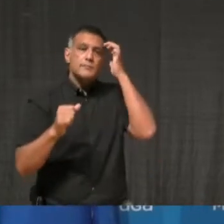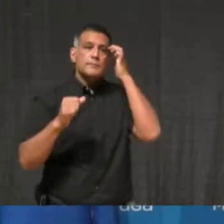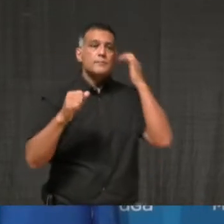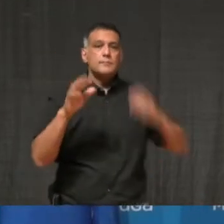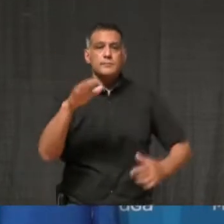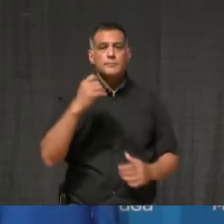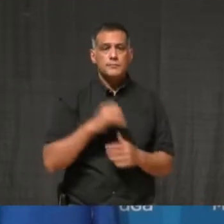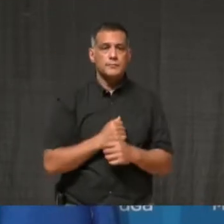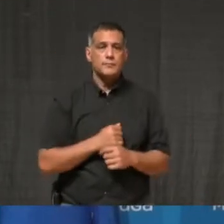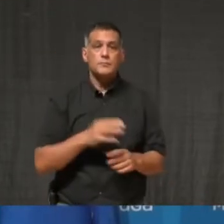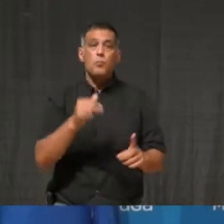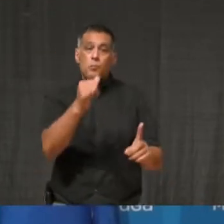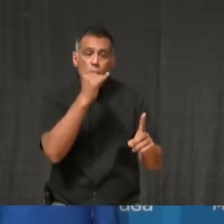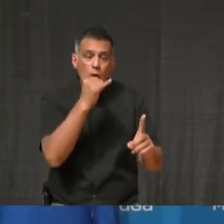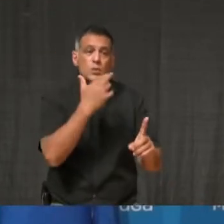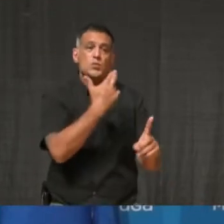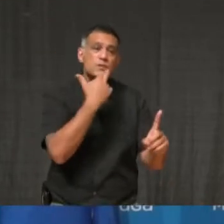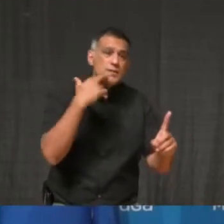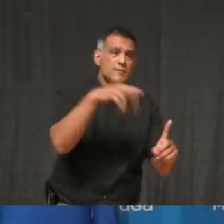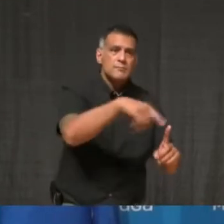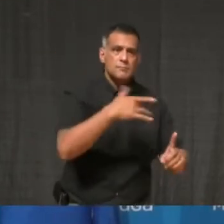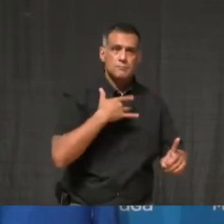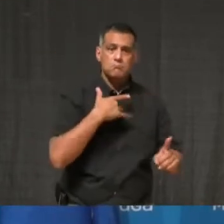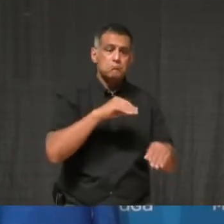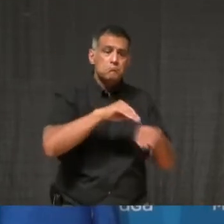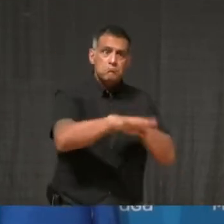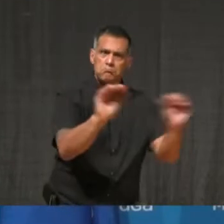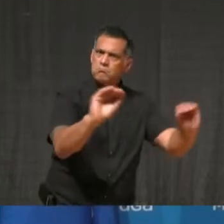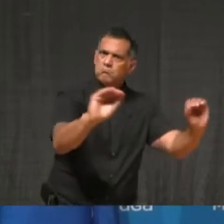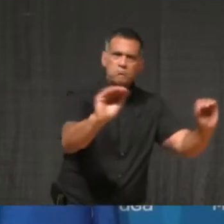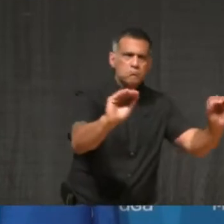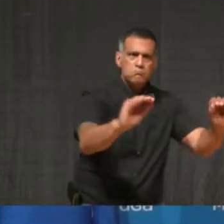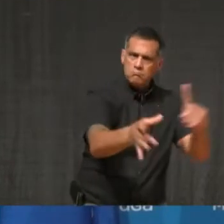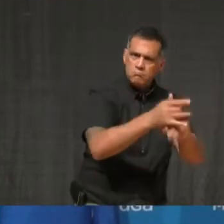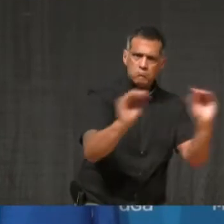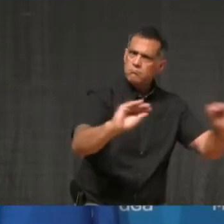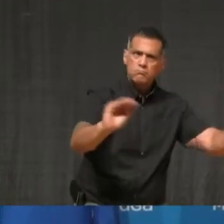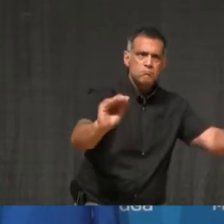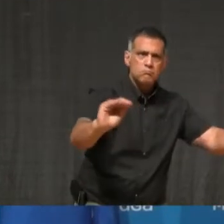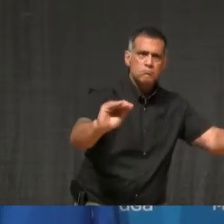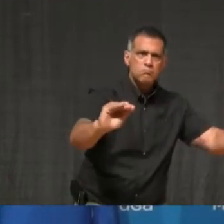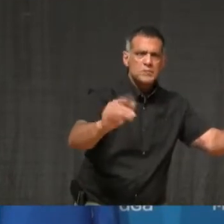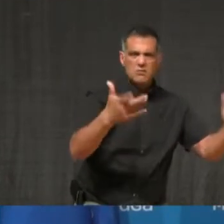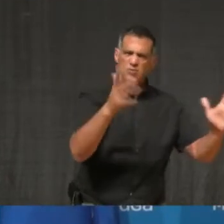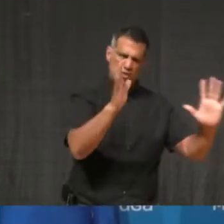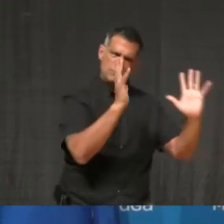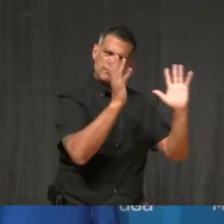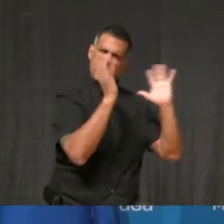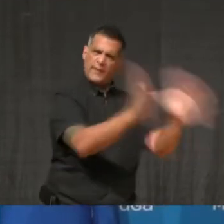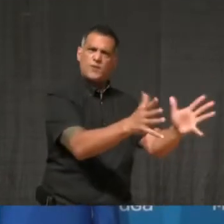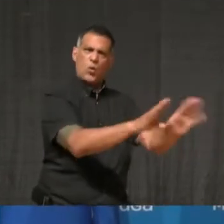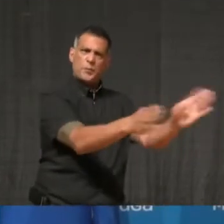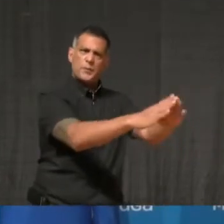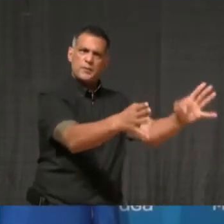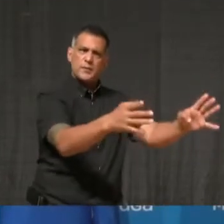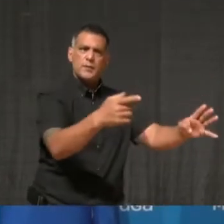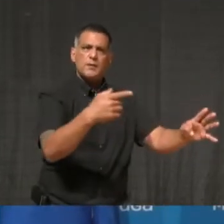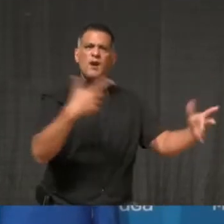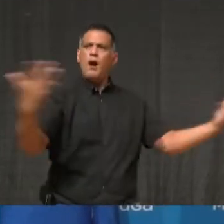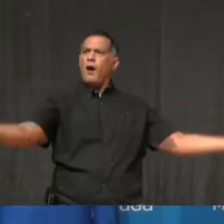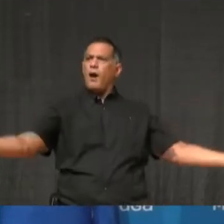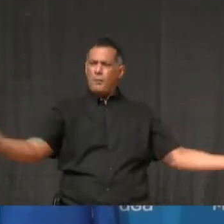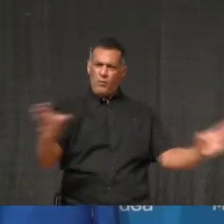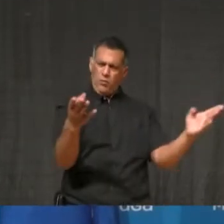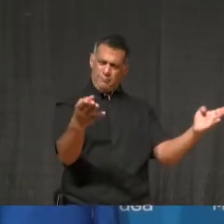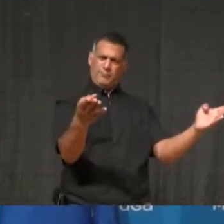of cases, and you were urging the province not to close them. That obviously didn't happen. Why do you think the province has been more